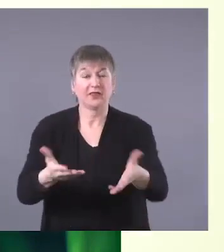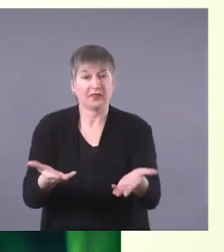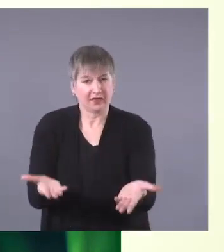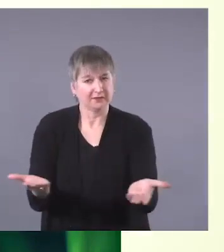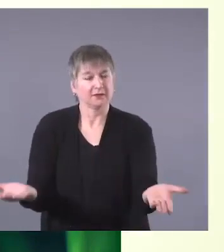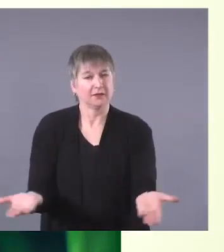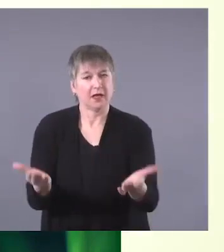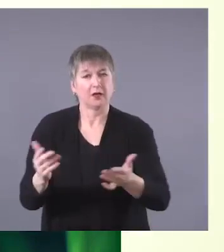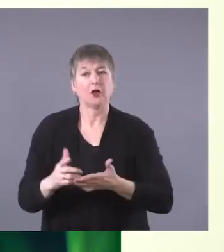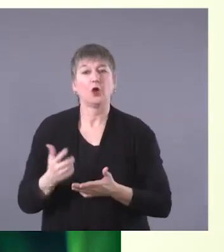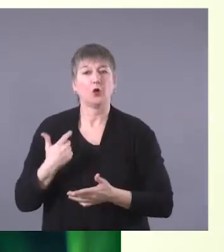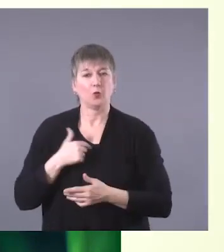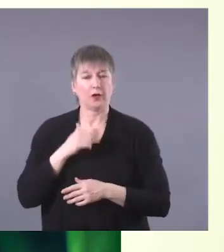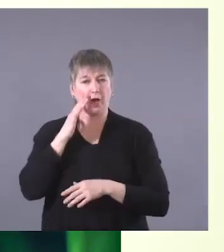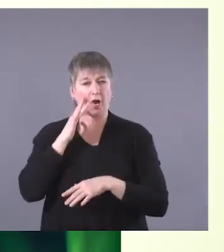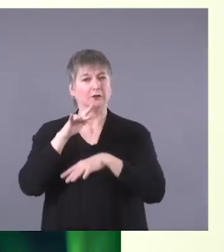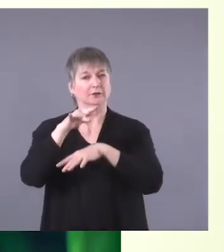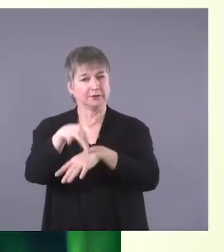are visiting.